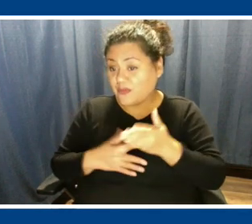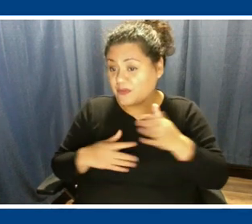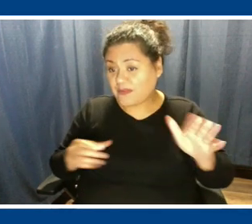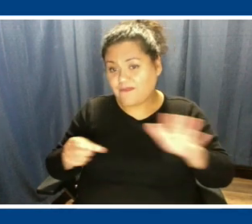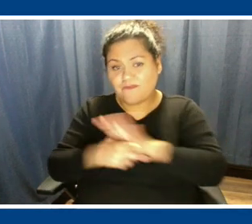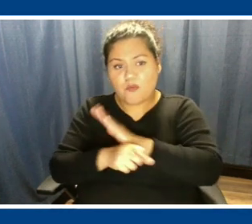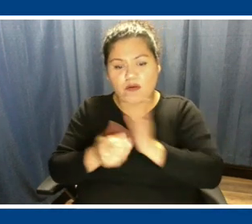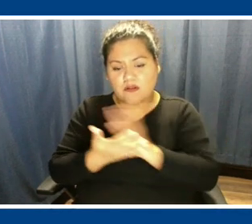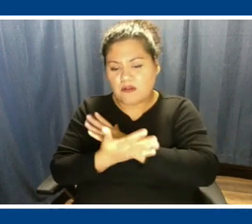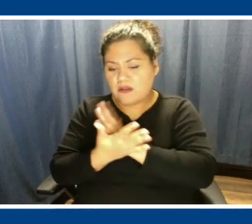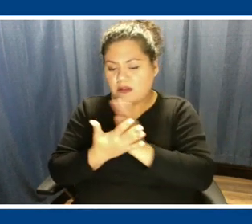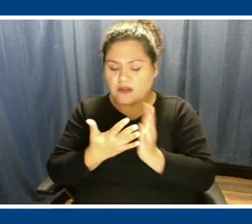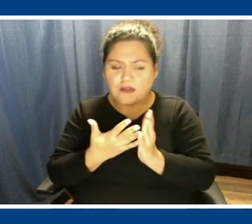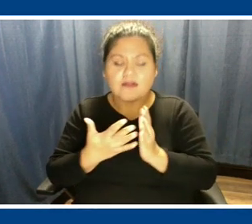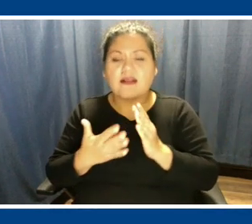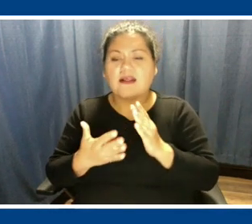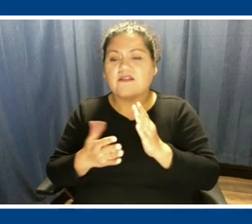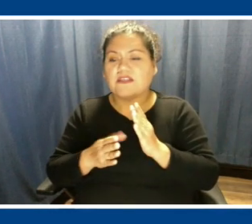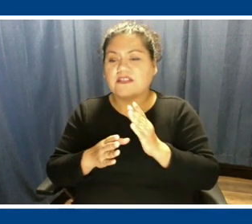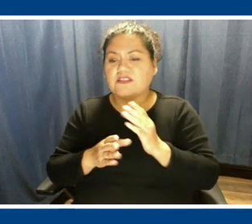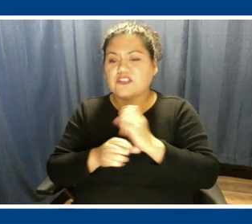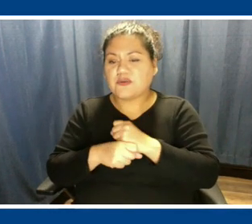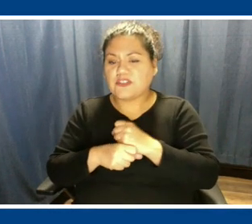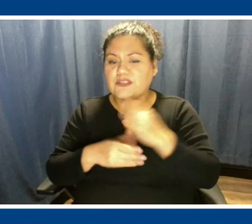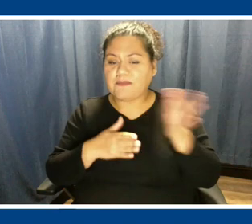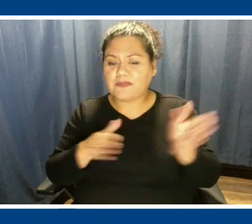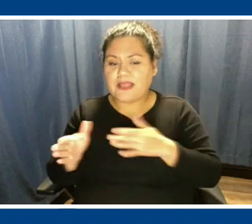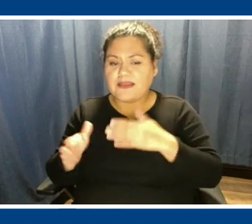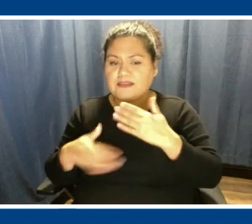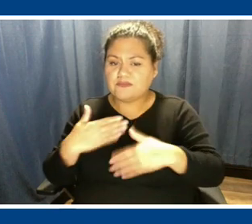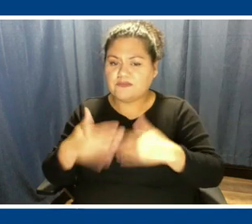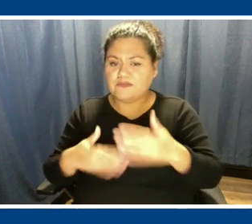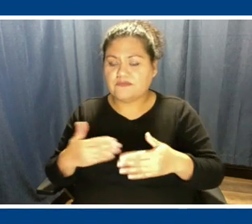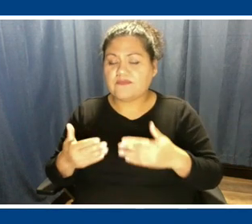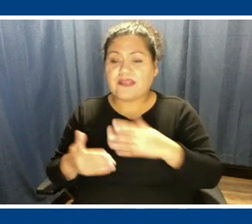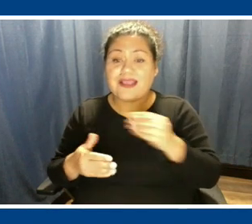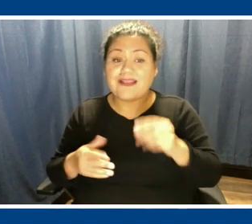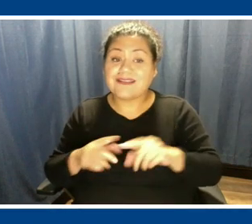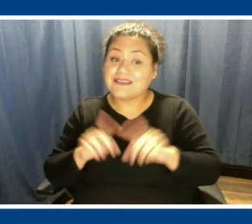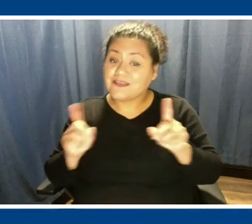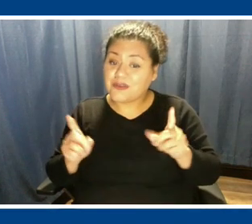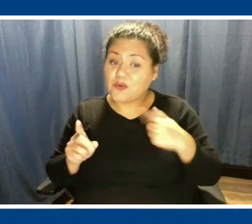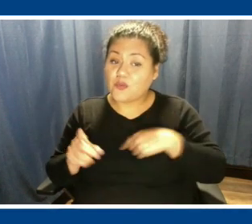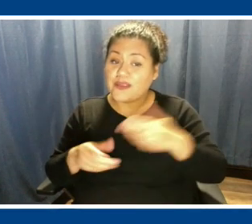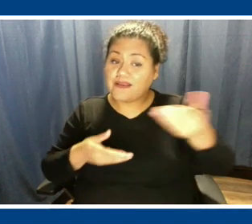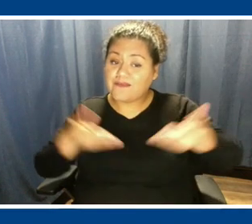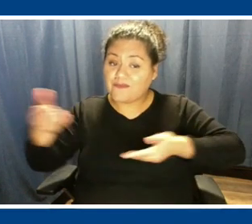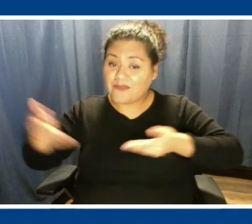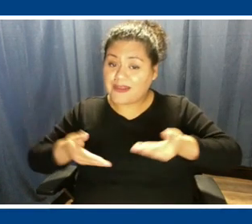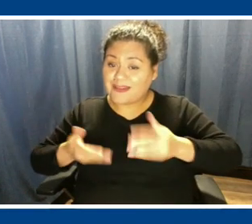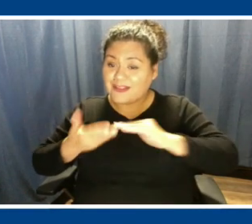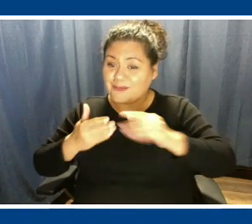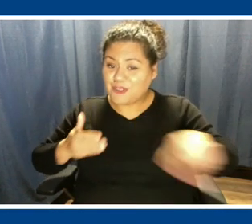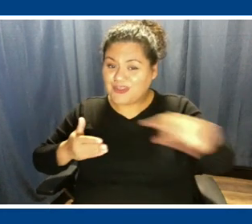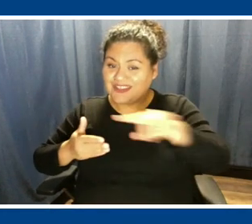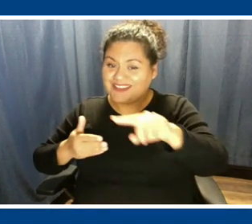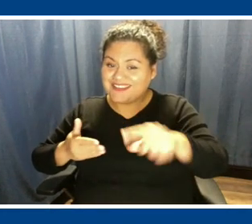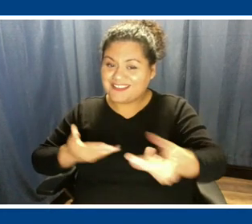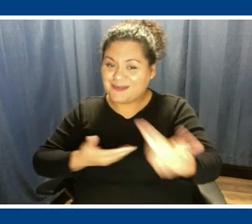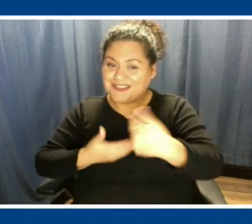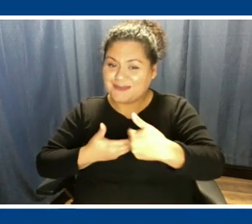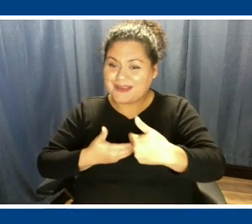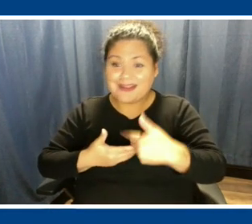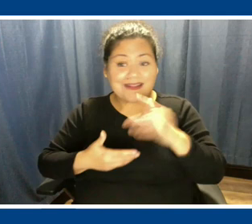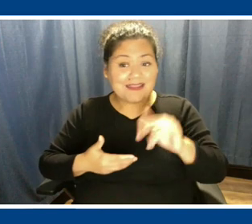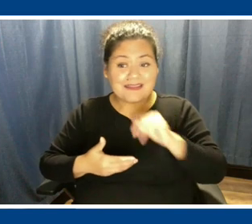of our generation planning process this year. And the difference is we've invited the community to participate. That's not something